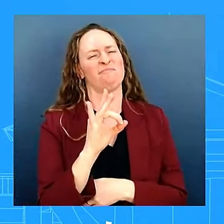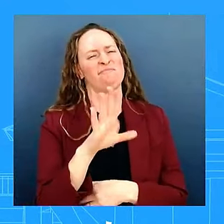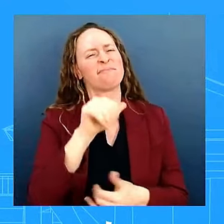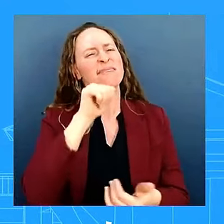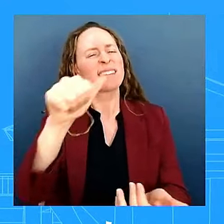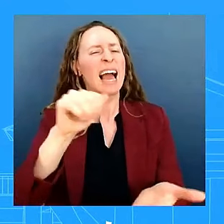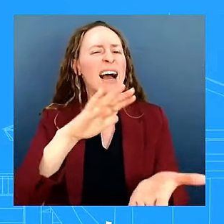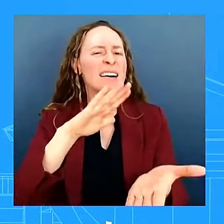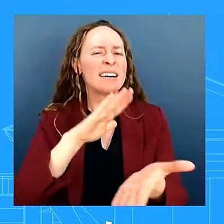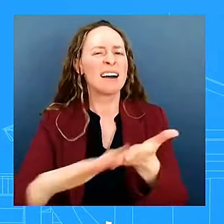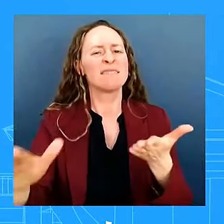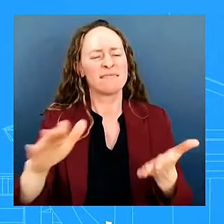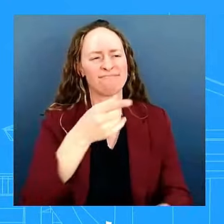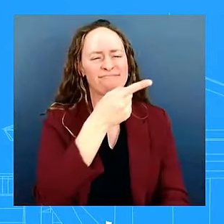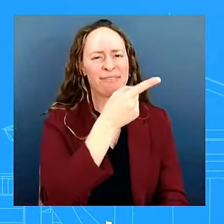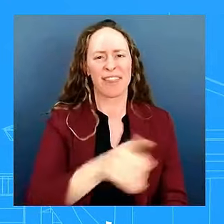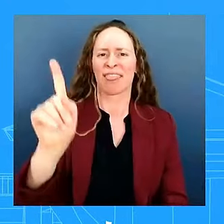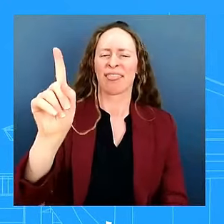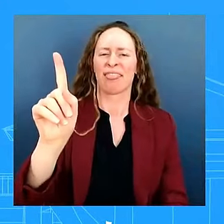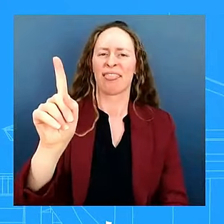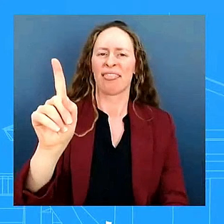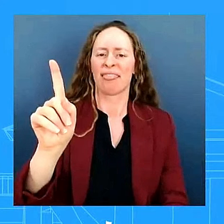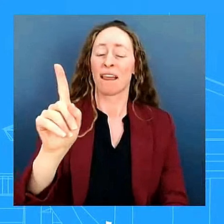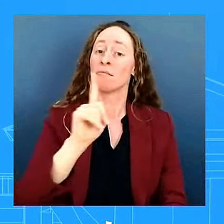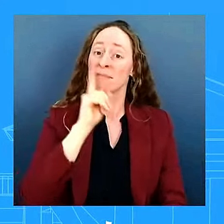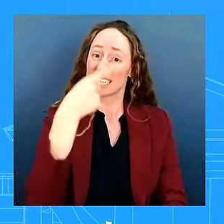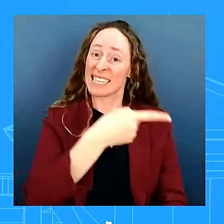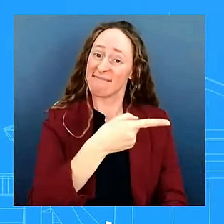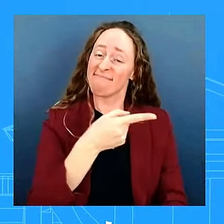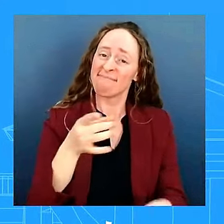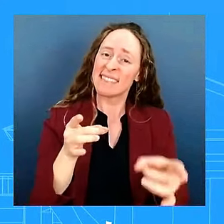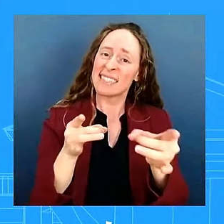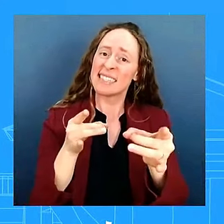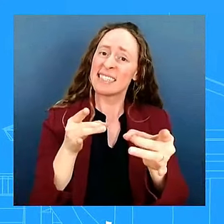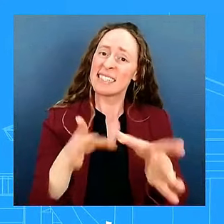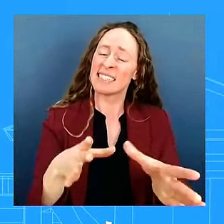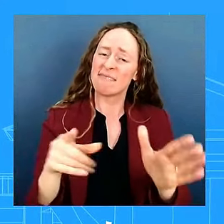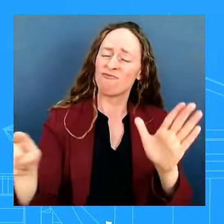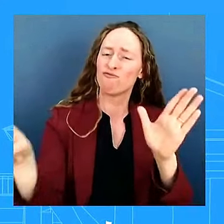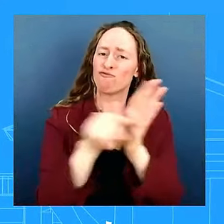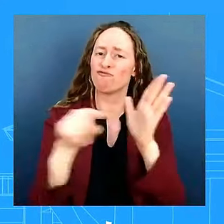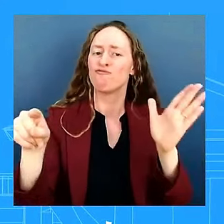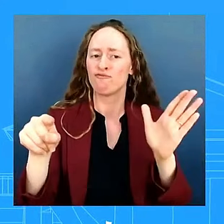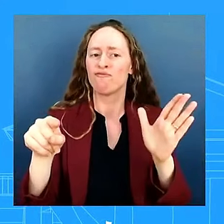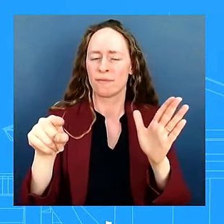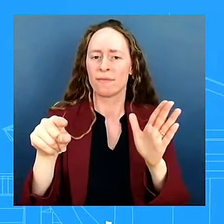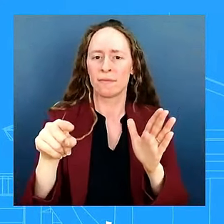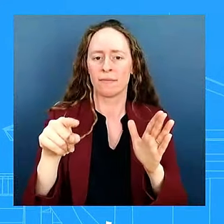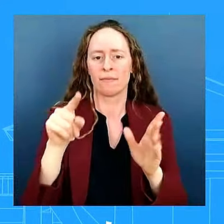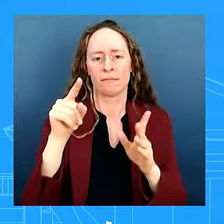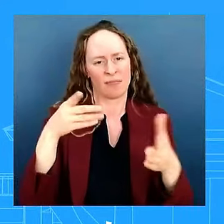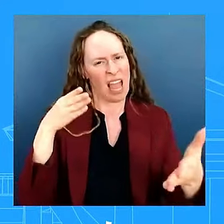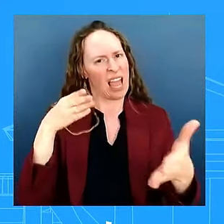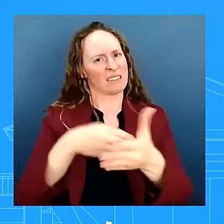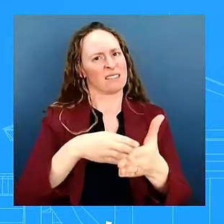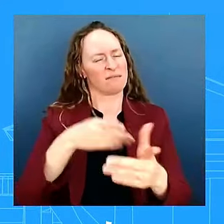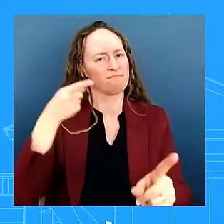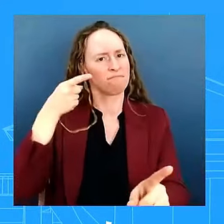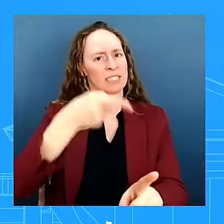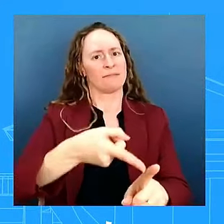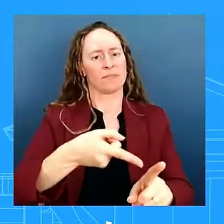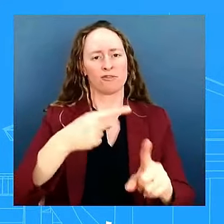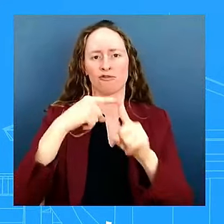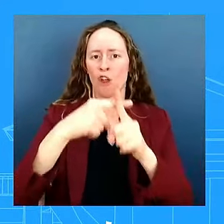hateful uh and divisive rhetoric rhetoric that we should denounce and we should not uh should not be part of the